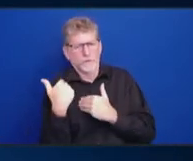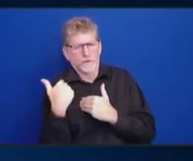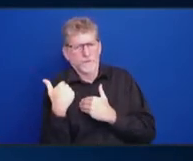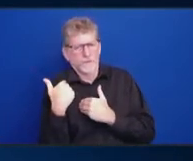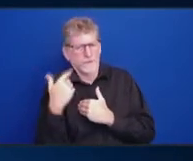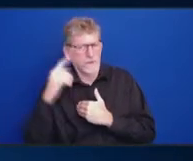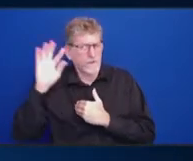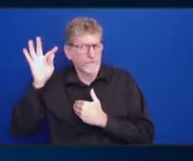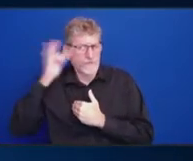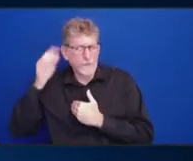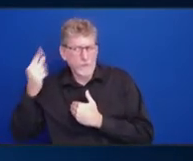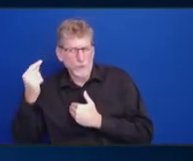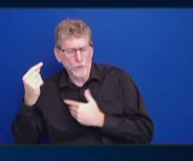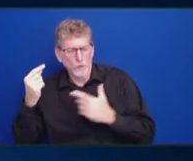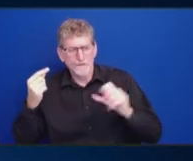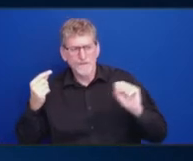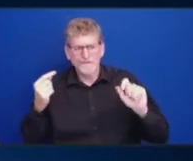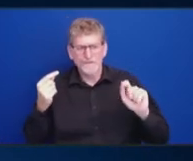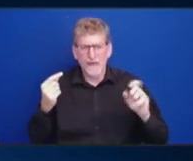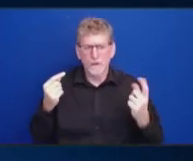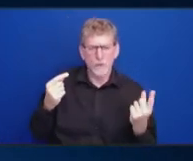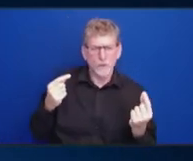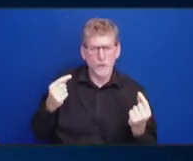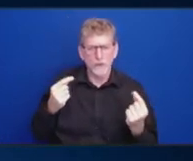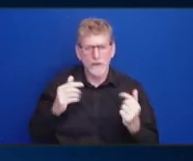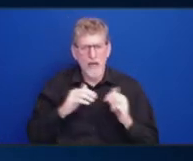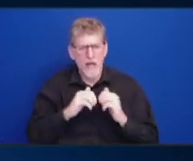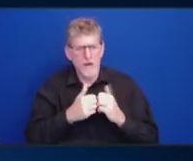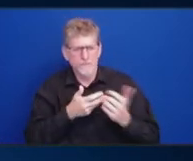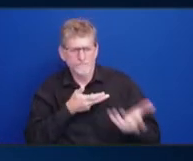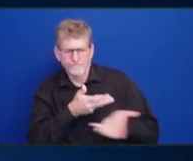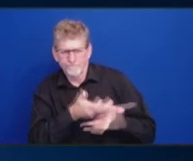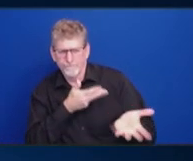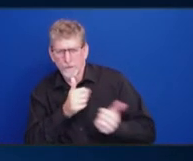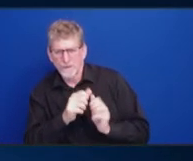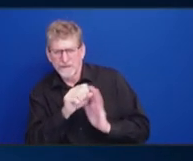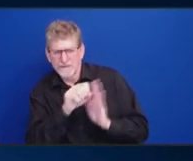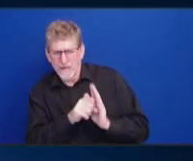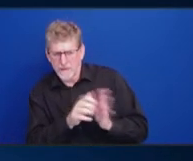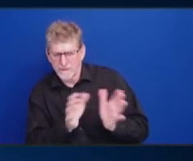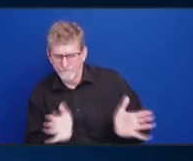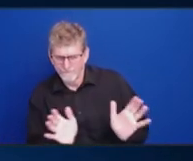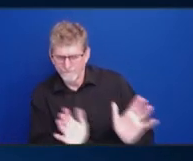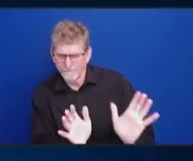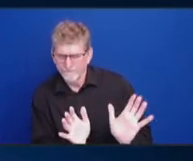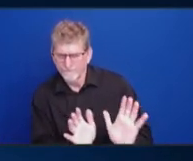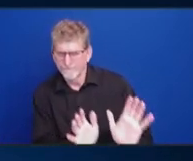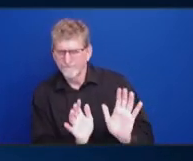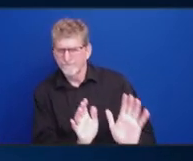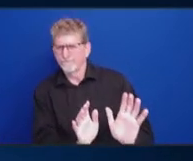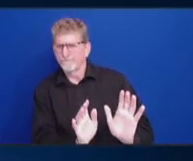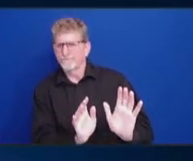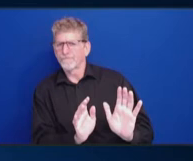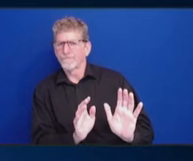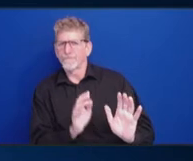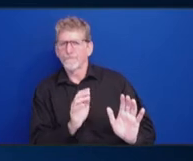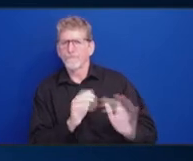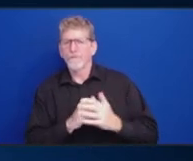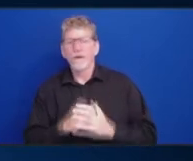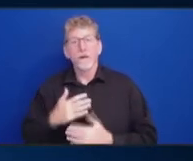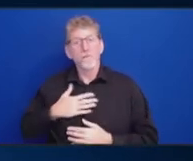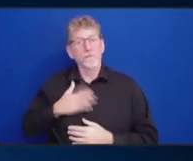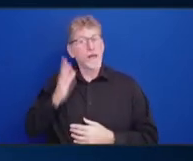how can they interact with the state to encourage? You know, I'm not always sure, at least my experience in the past has been the federal government